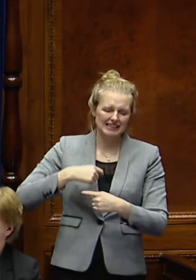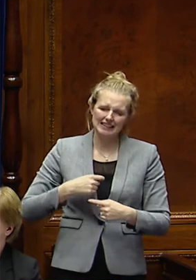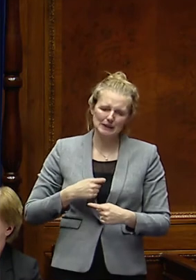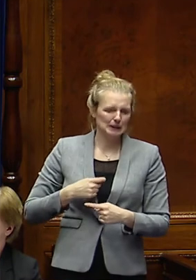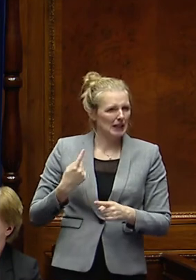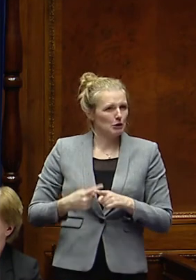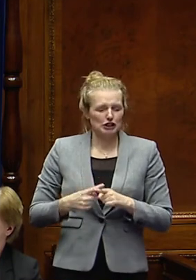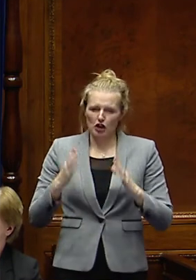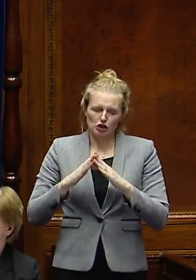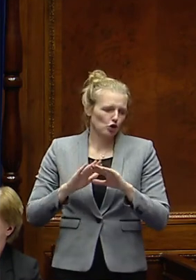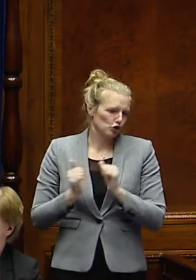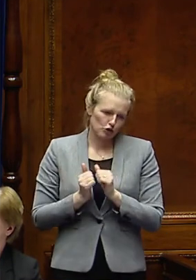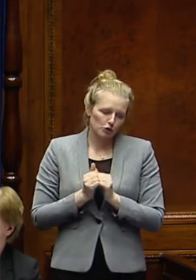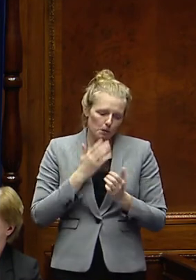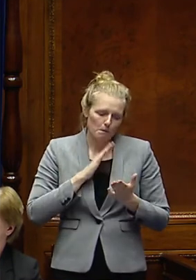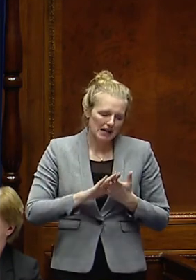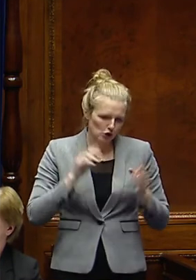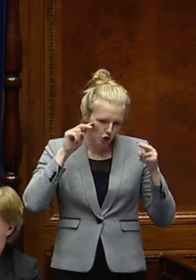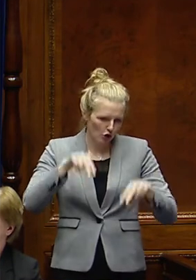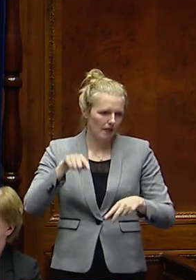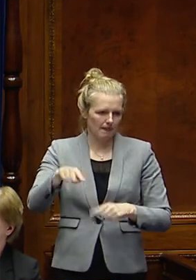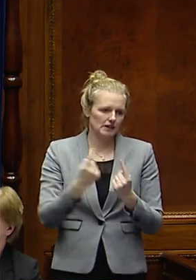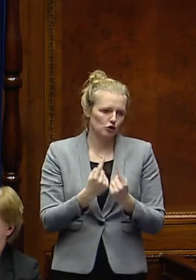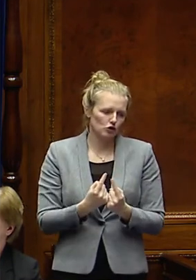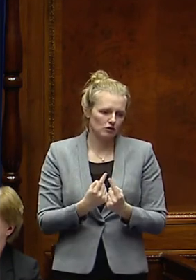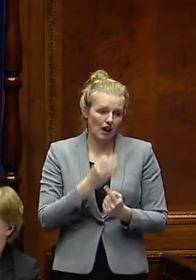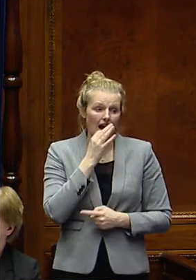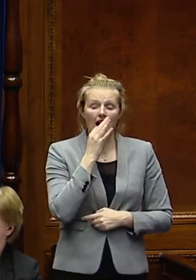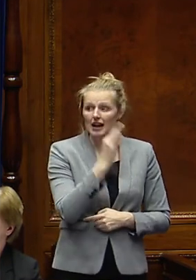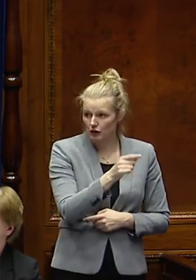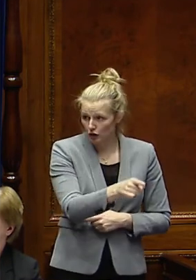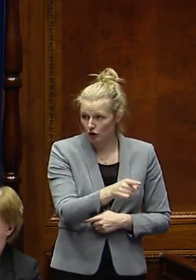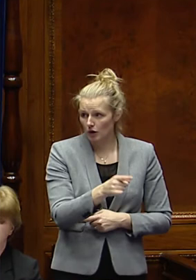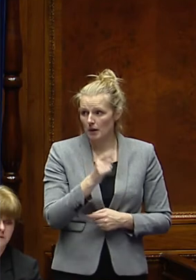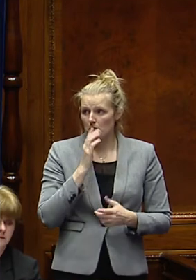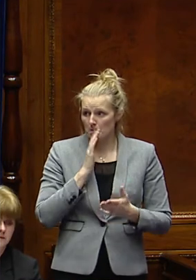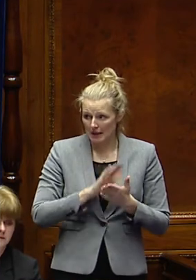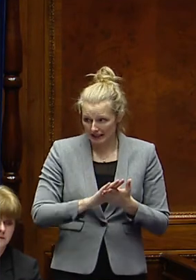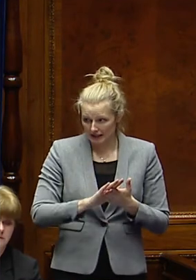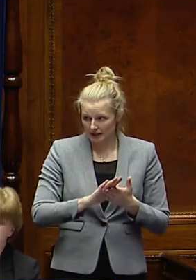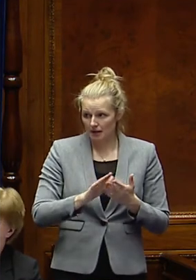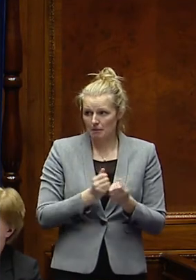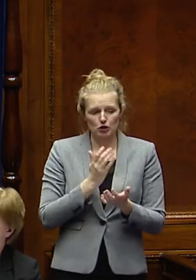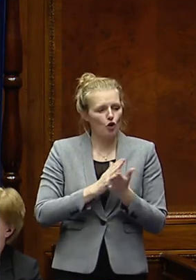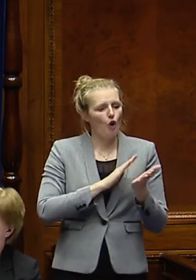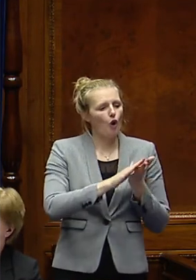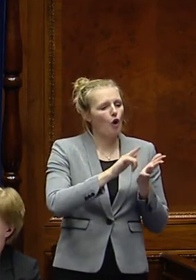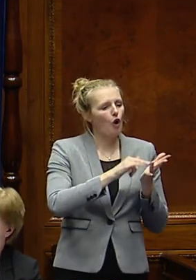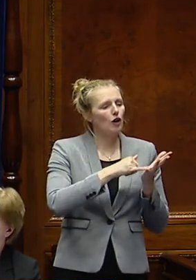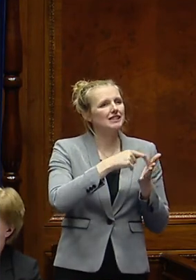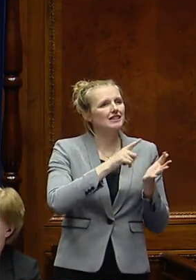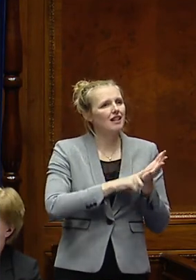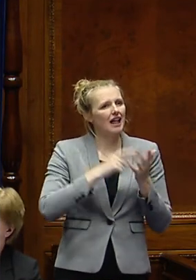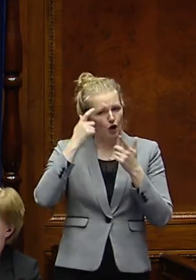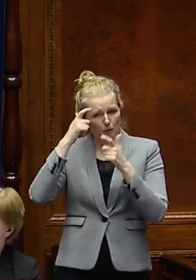her commitment to look at this issue but just to ask then that does she agree with me that hostile accommodation in particular can be